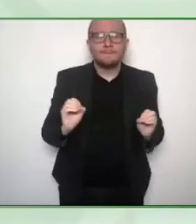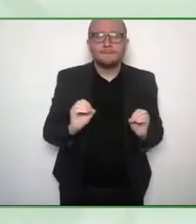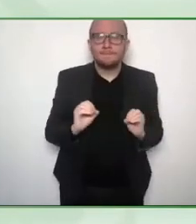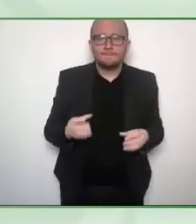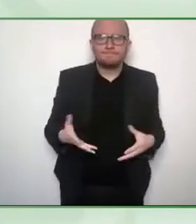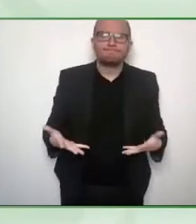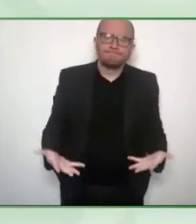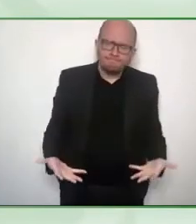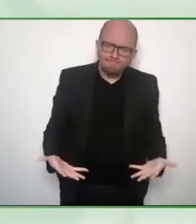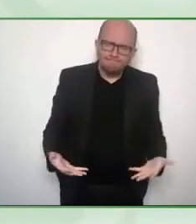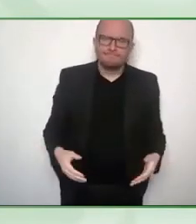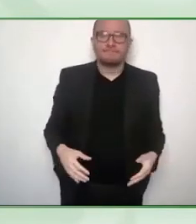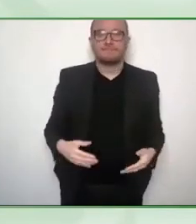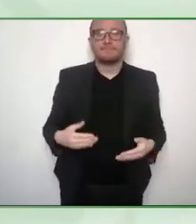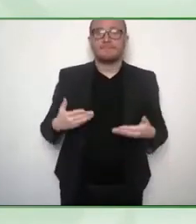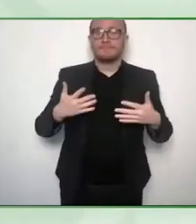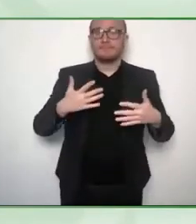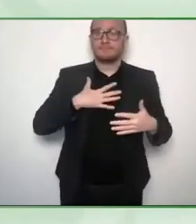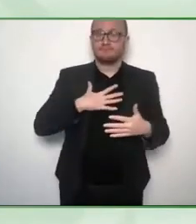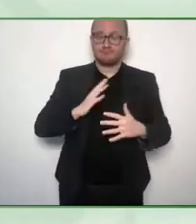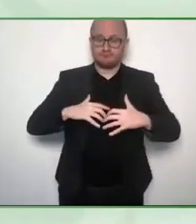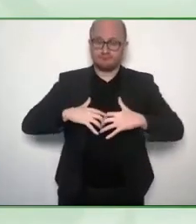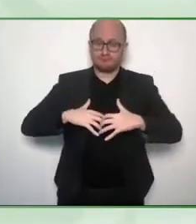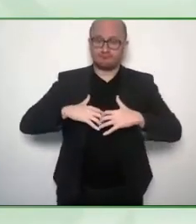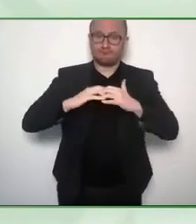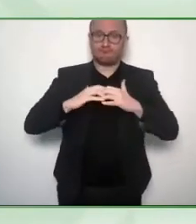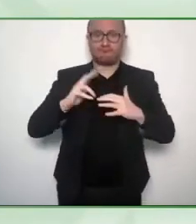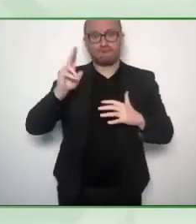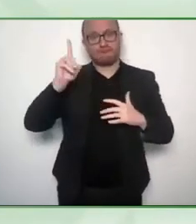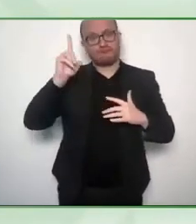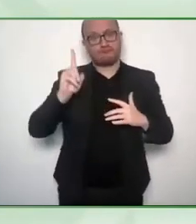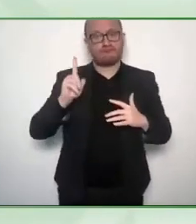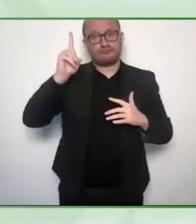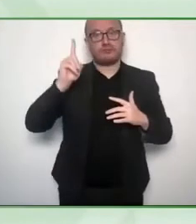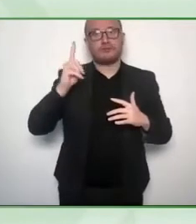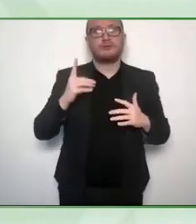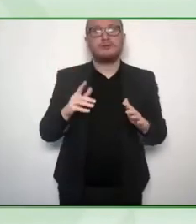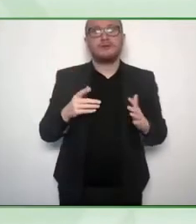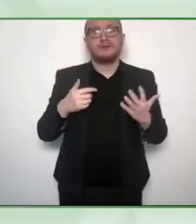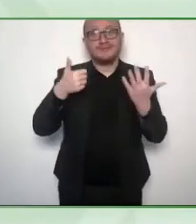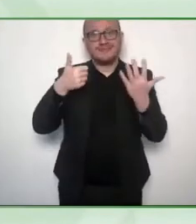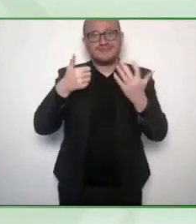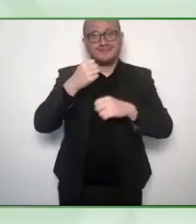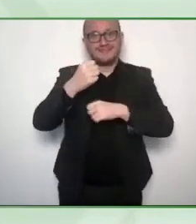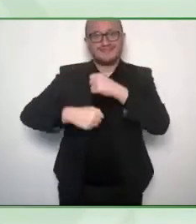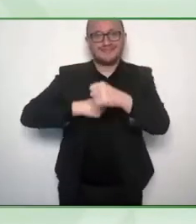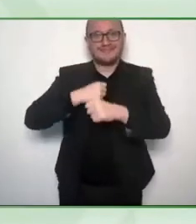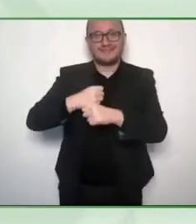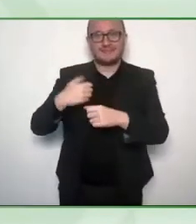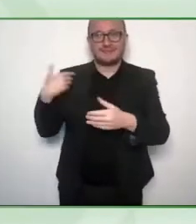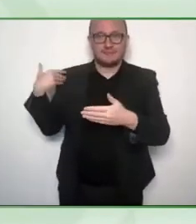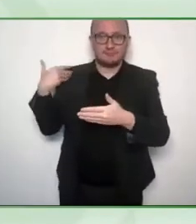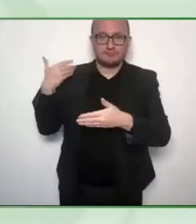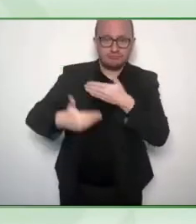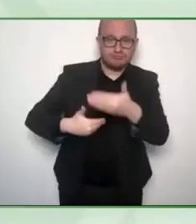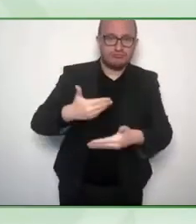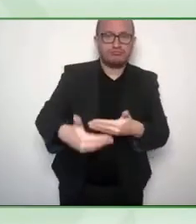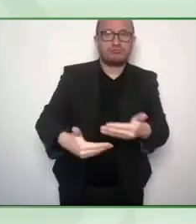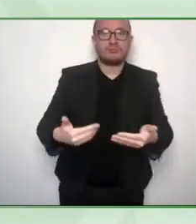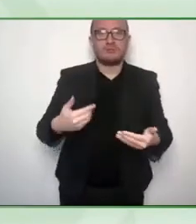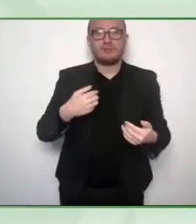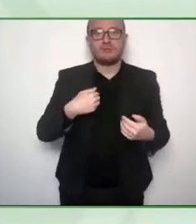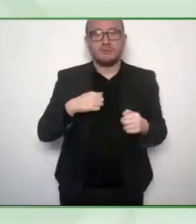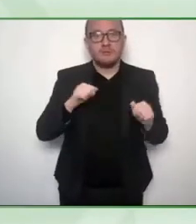we have learned and evolved over the years. We started as an inclusive service provider, making people travel